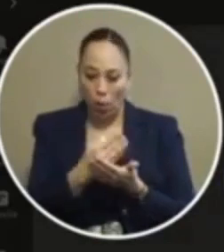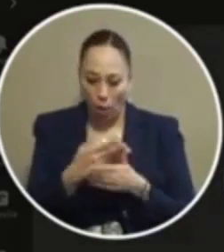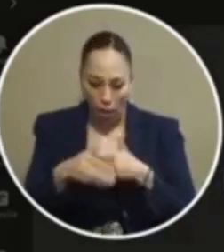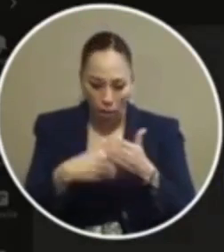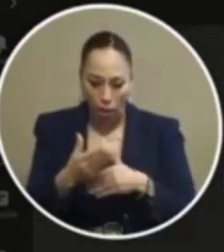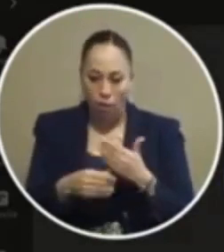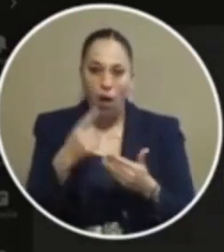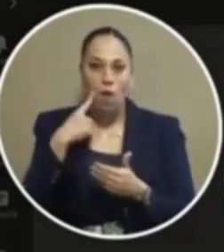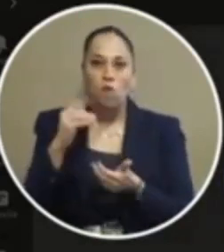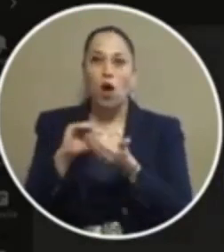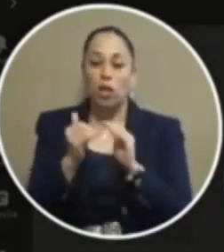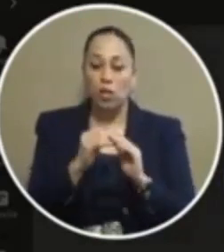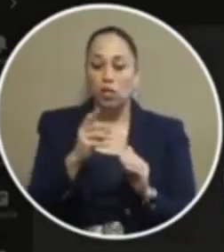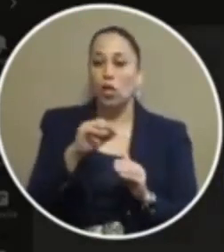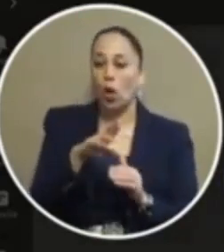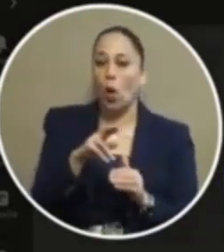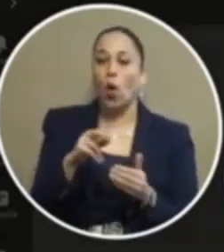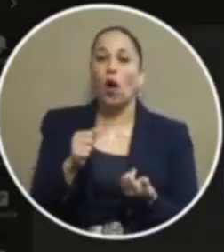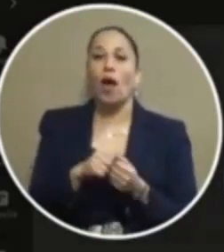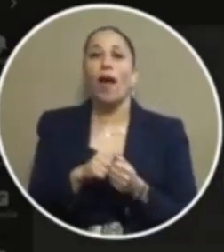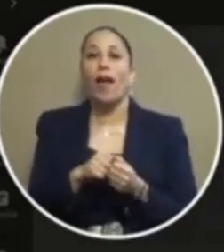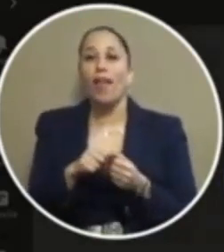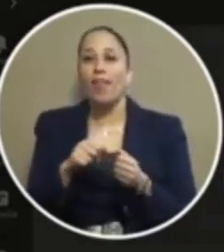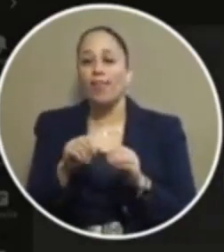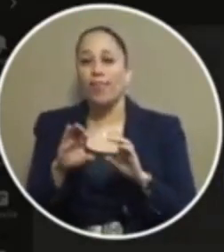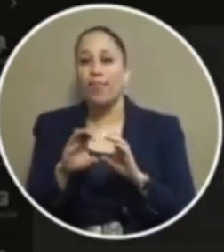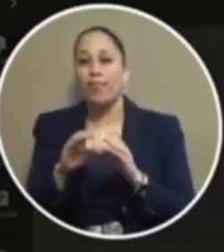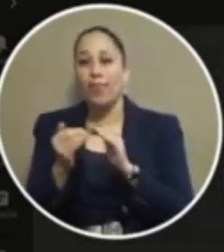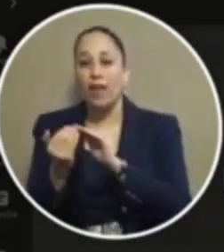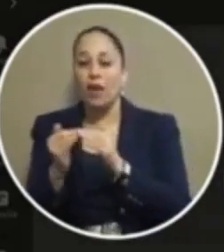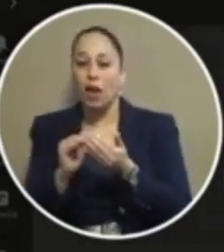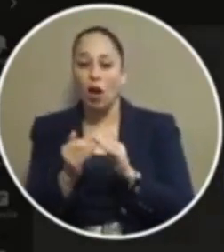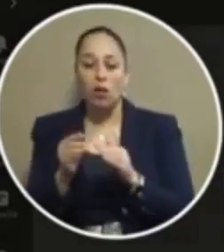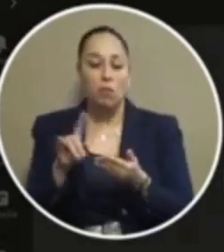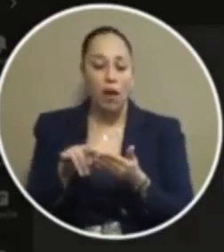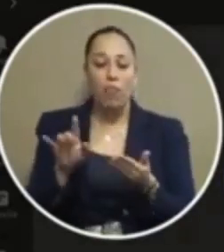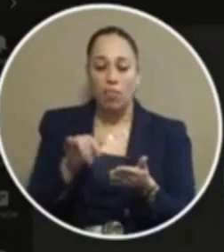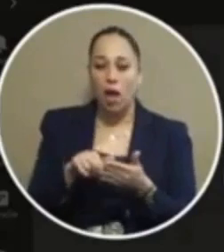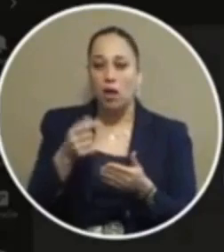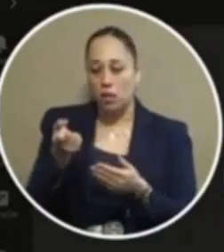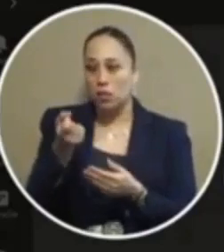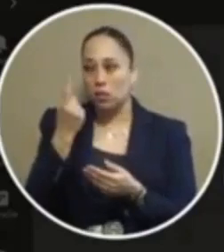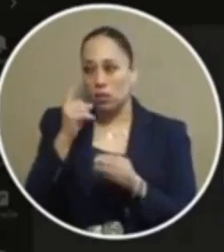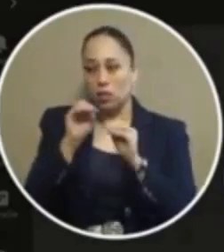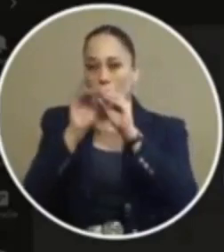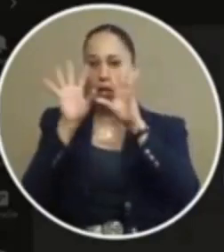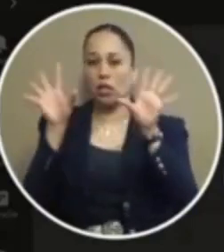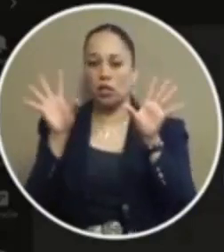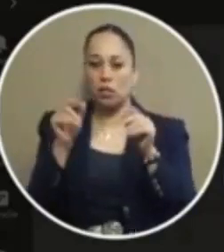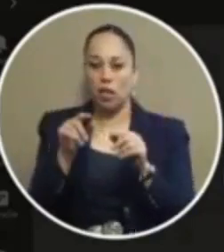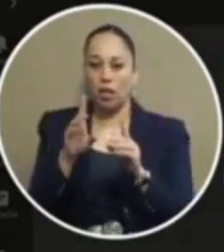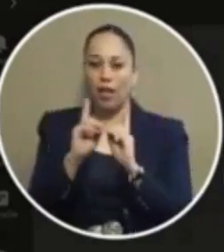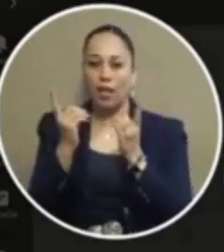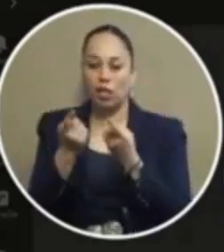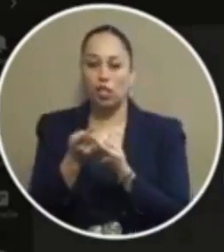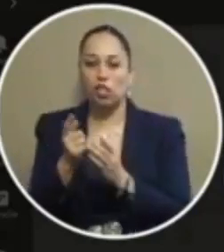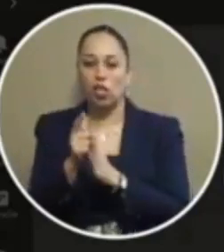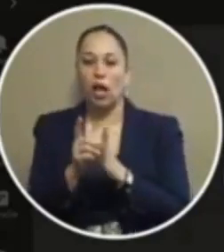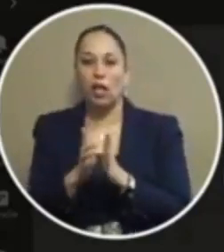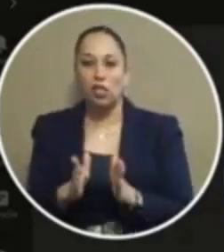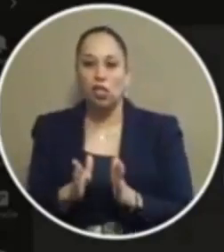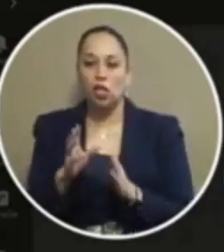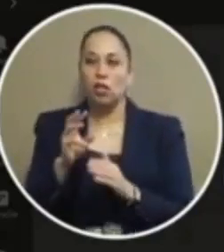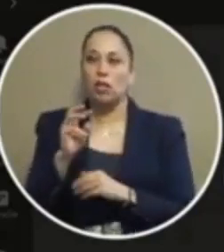whether it be for the city or for the county but it just stands to reason and it makes sense and uh district attorney jaime